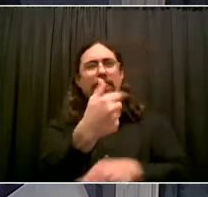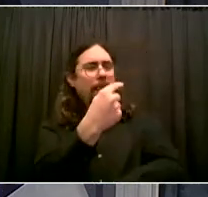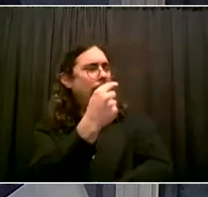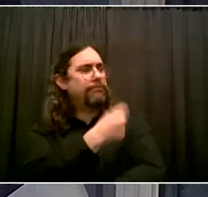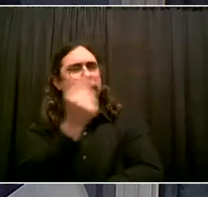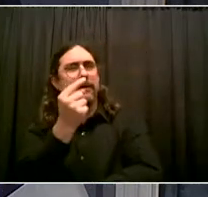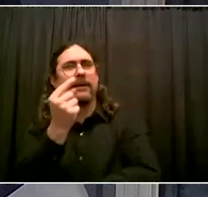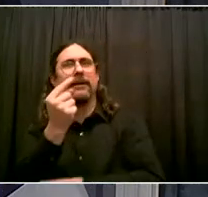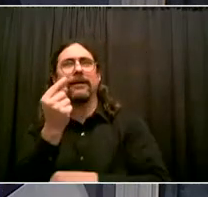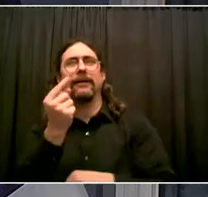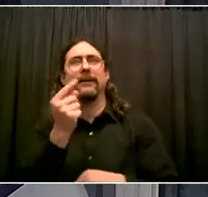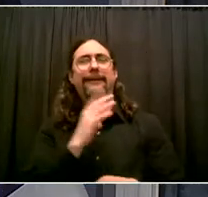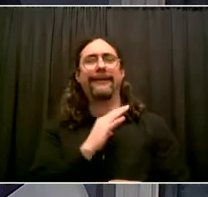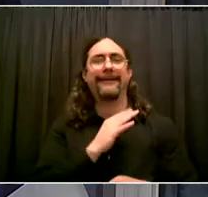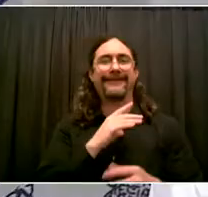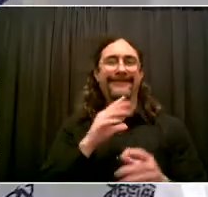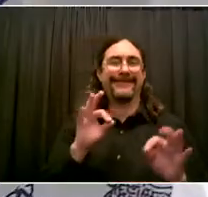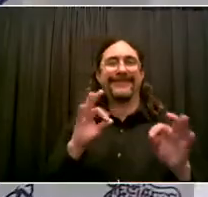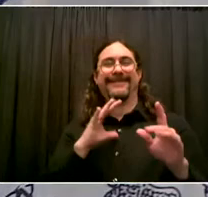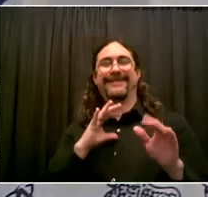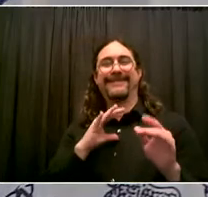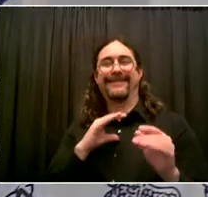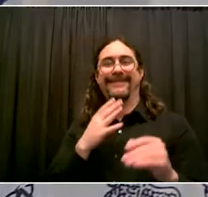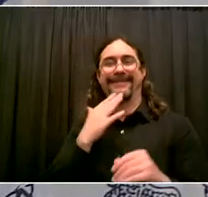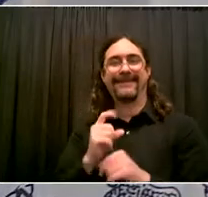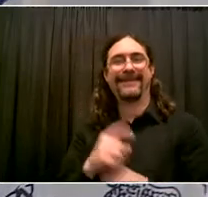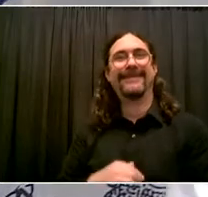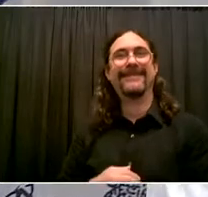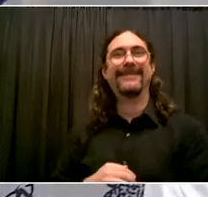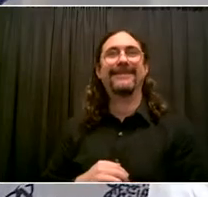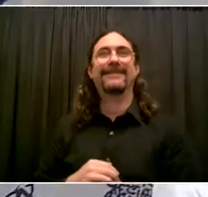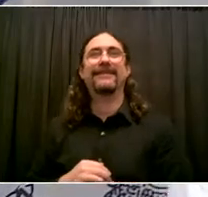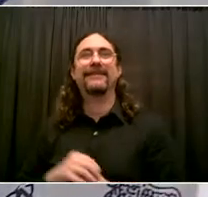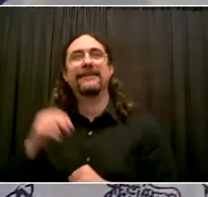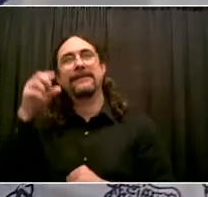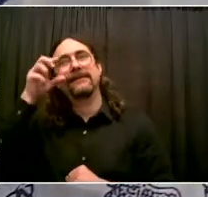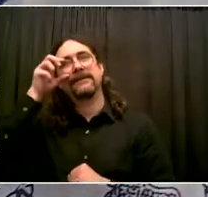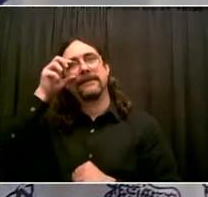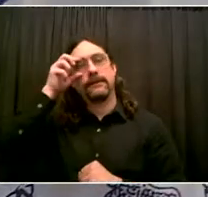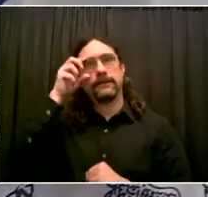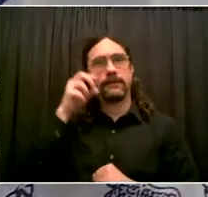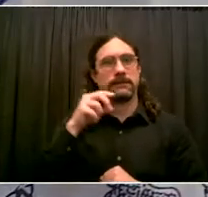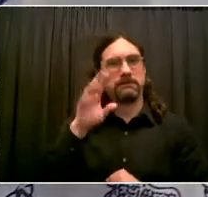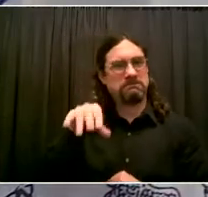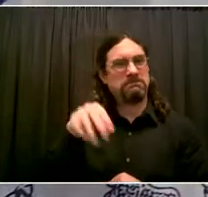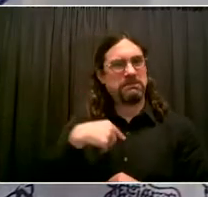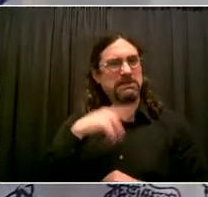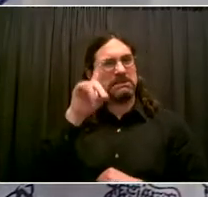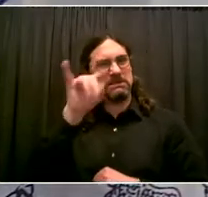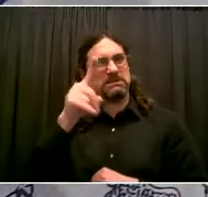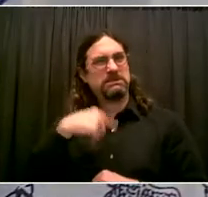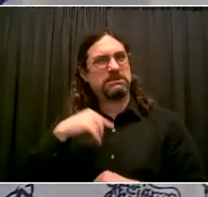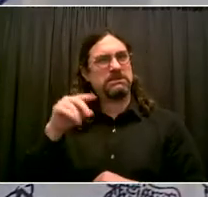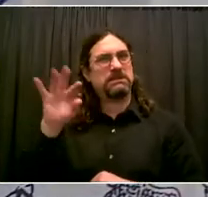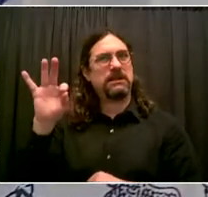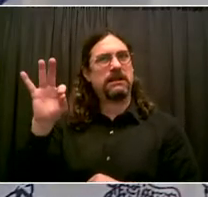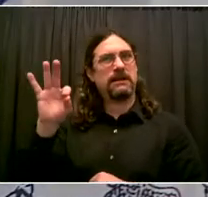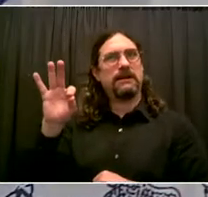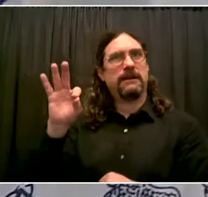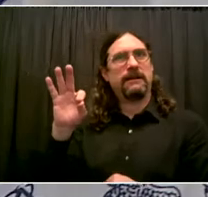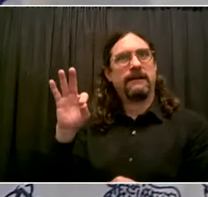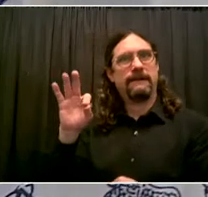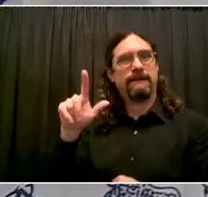So, I'm like amazed. I've gotten flu shots, obviously. This really, I can barely feel it. I'm not joking here. That was great. Well done.